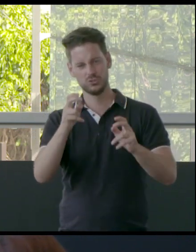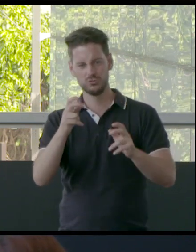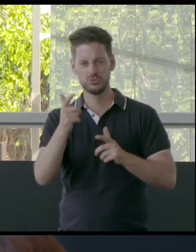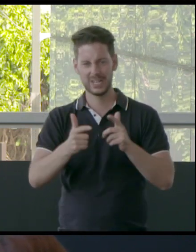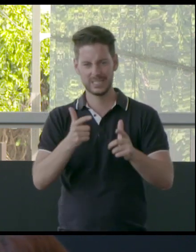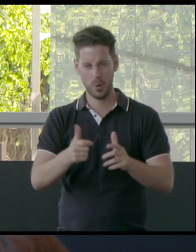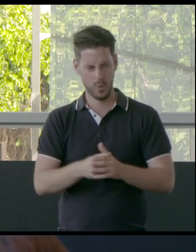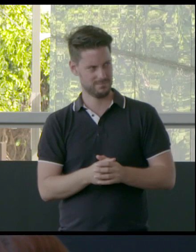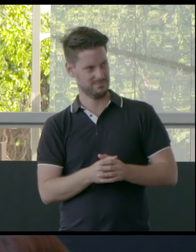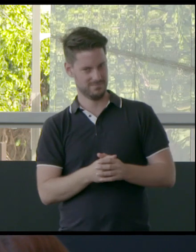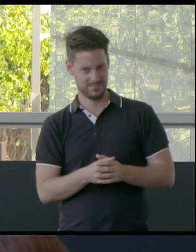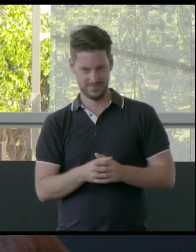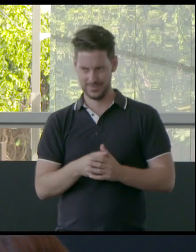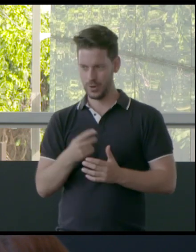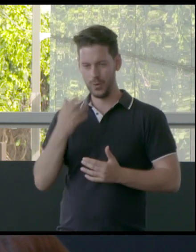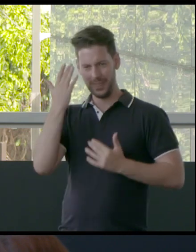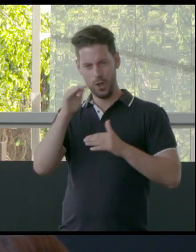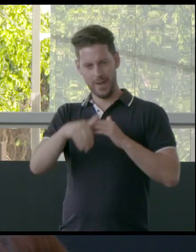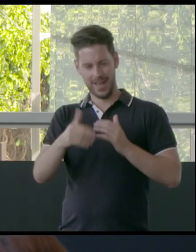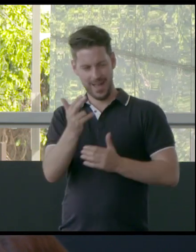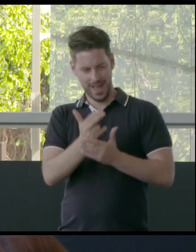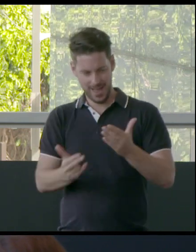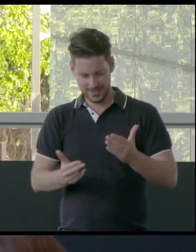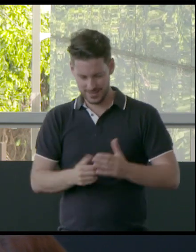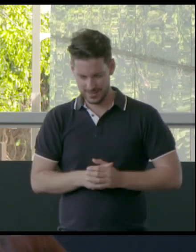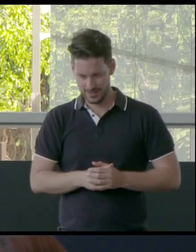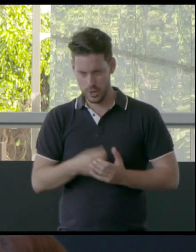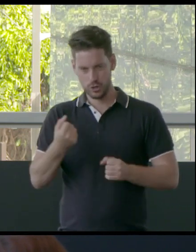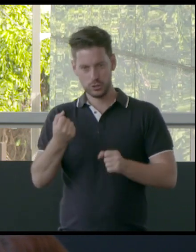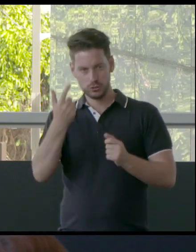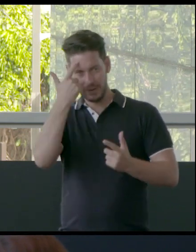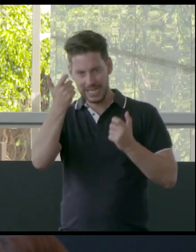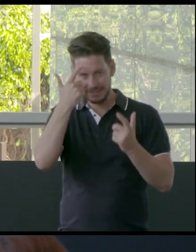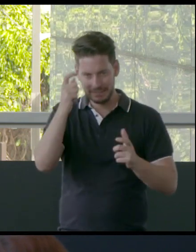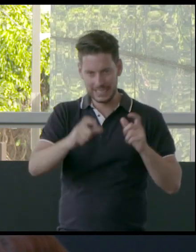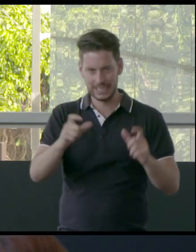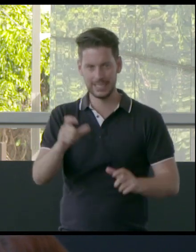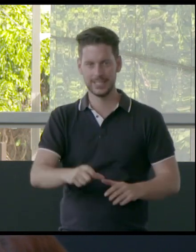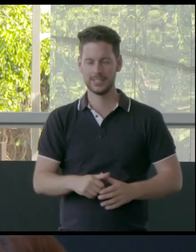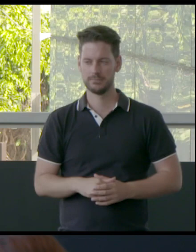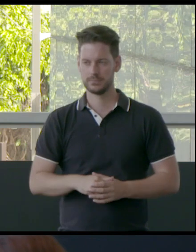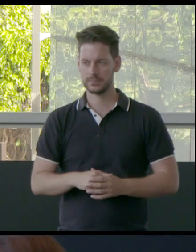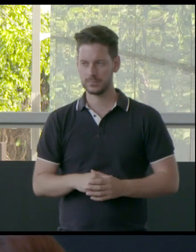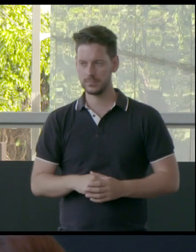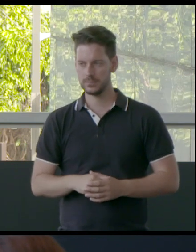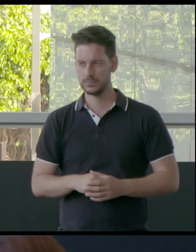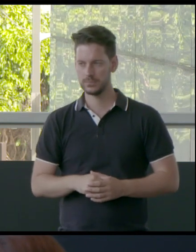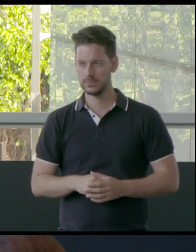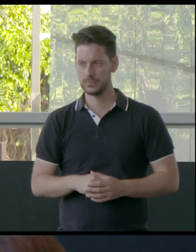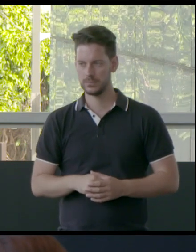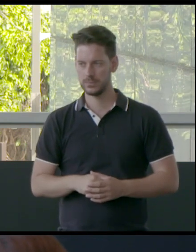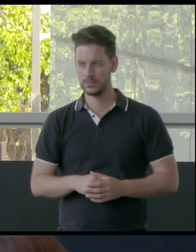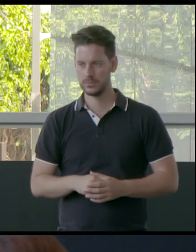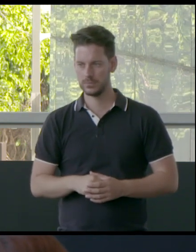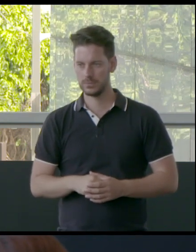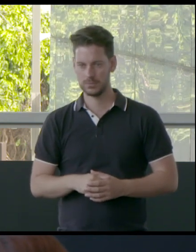about art and creativity, which is, you know, if you want to talk about it, it